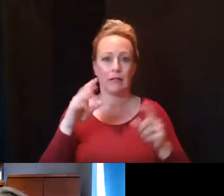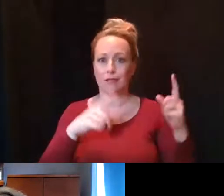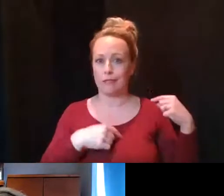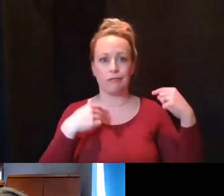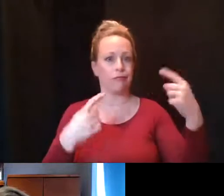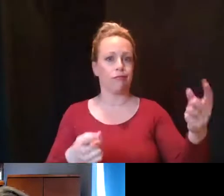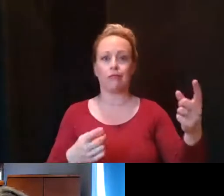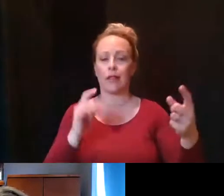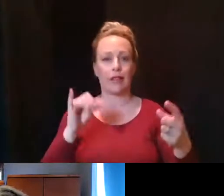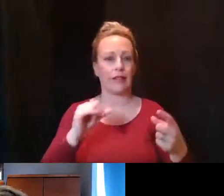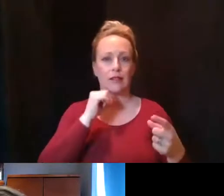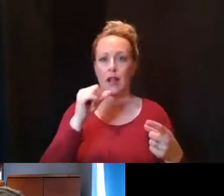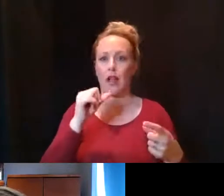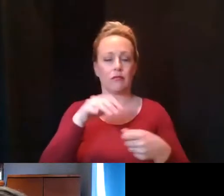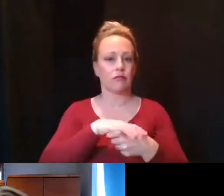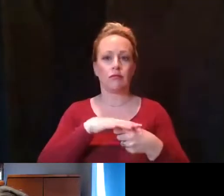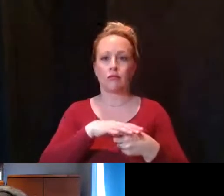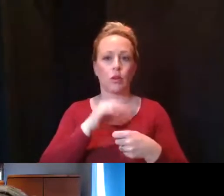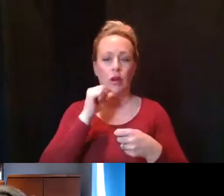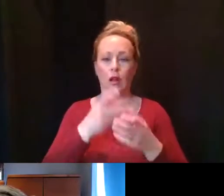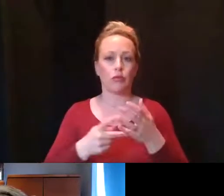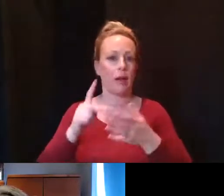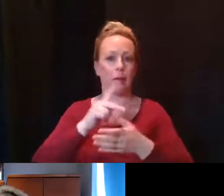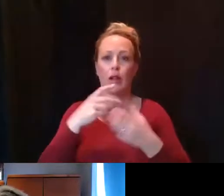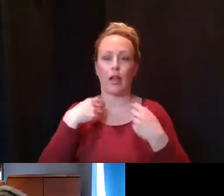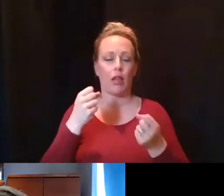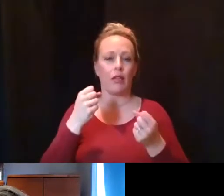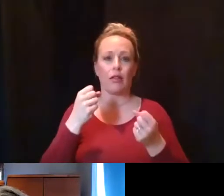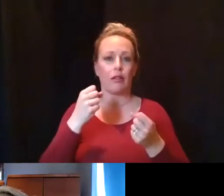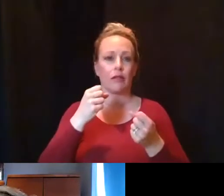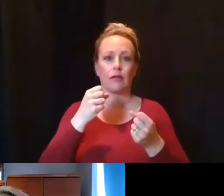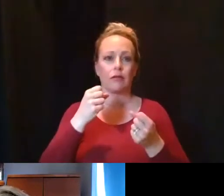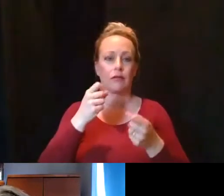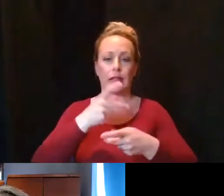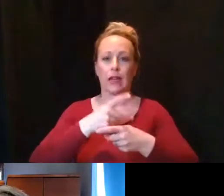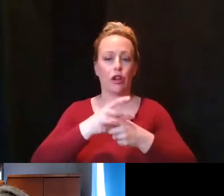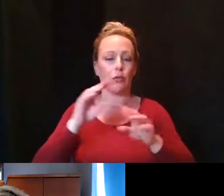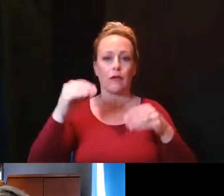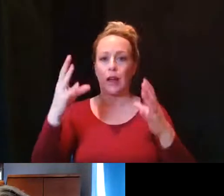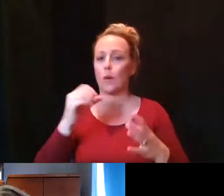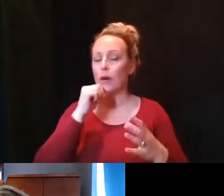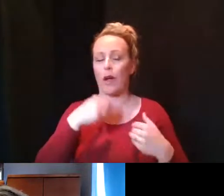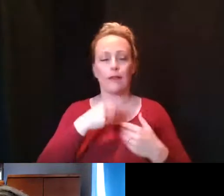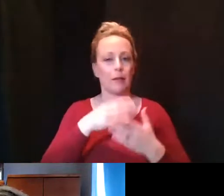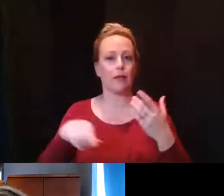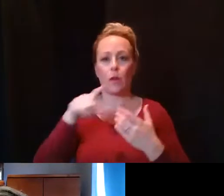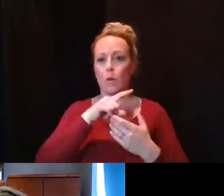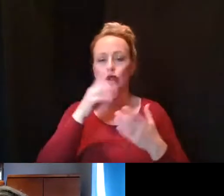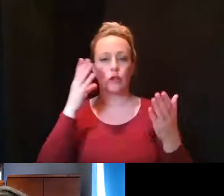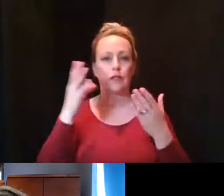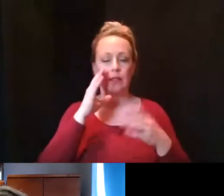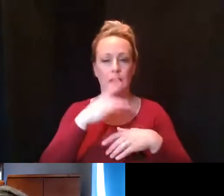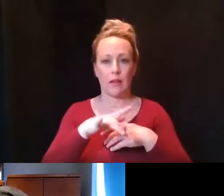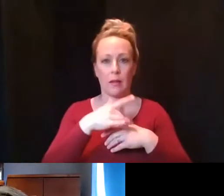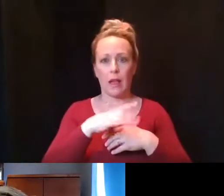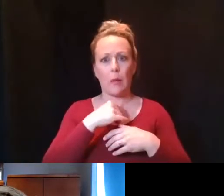We're a primary care health care provider. We don't have some of those services available. And we've had a